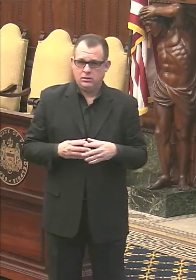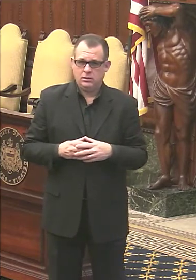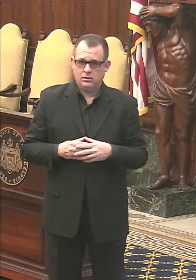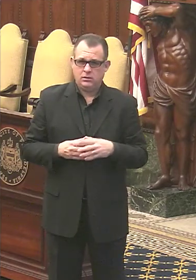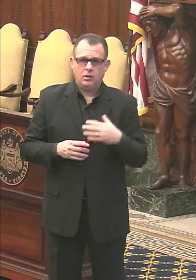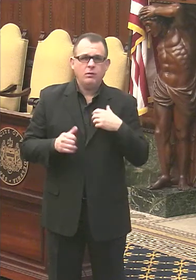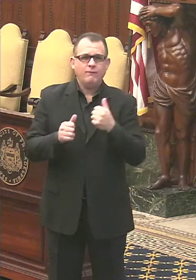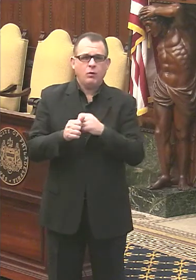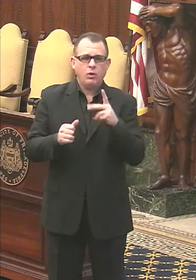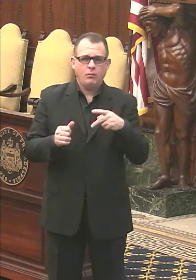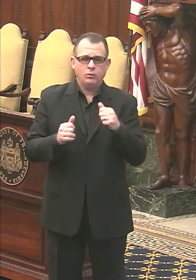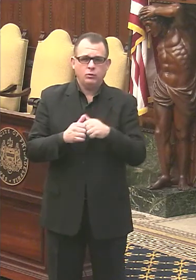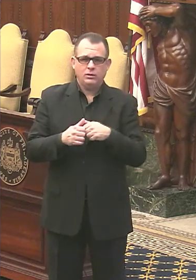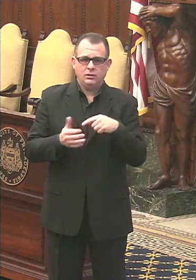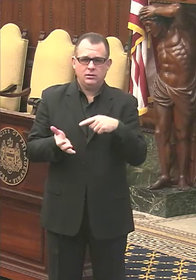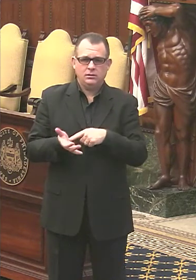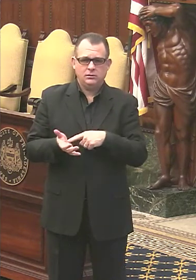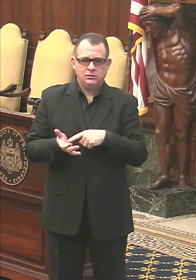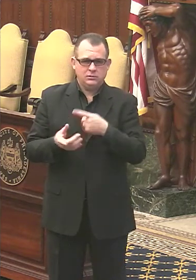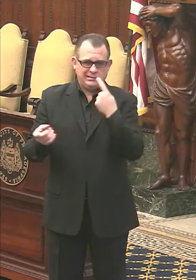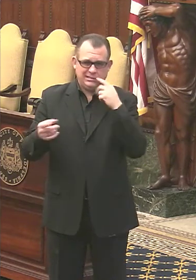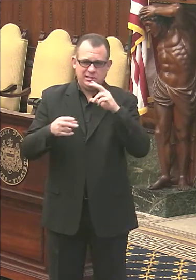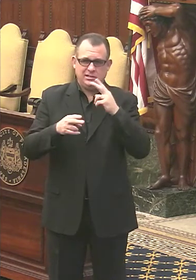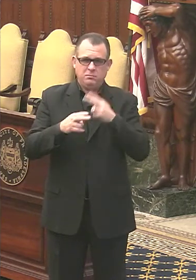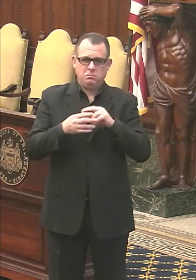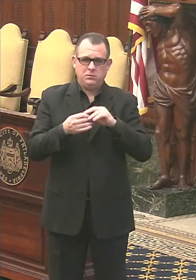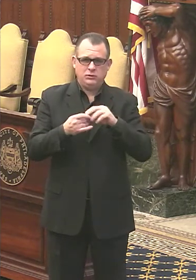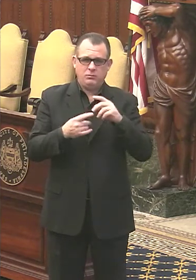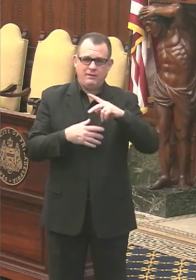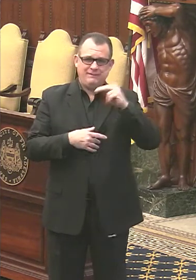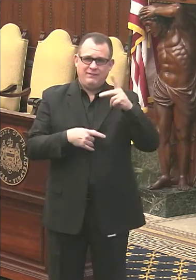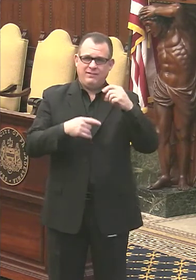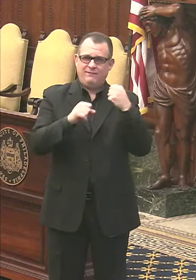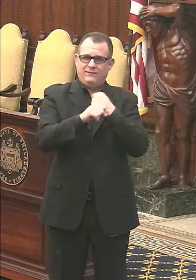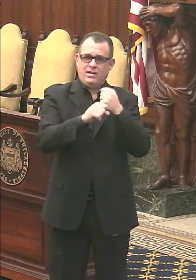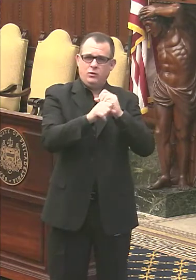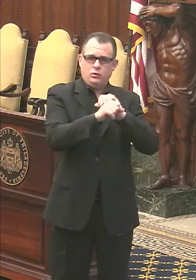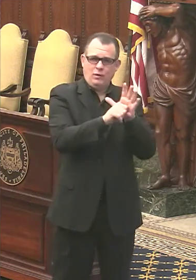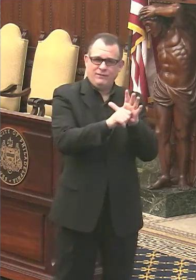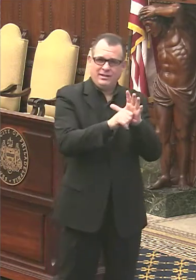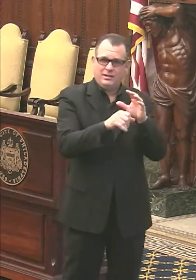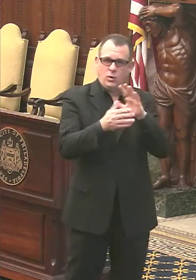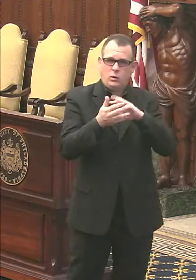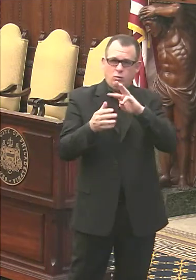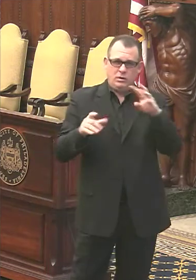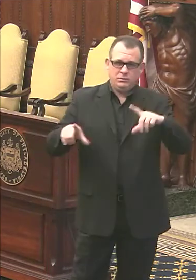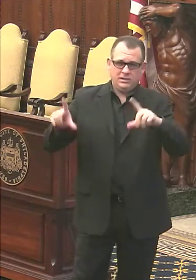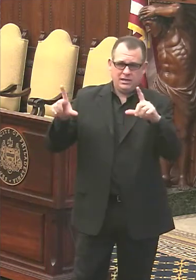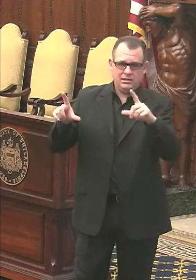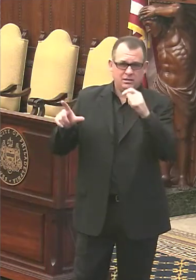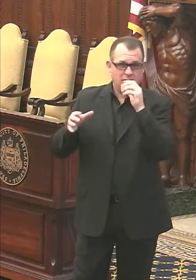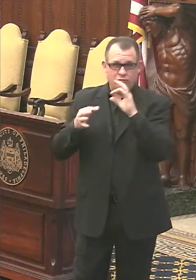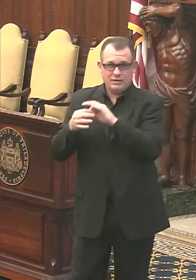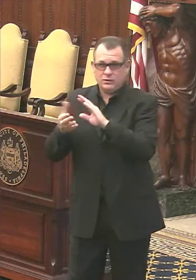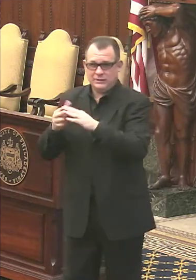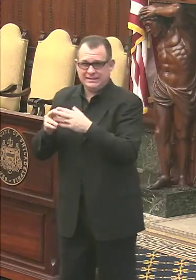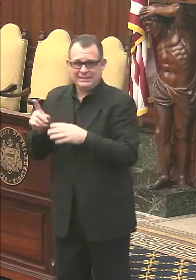this. Um, we mentioned Philly fighting COVID earlier and that they are not affiliated with the city. Um,